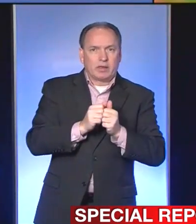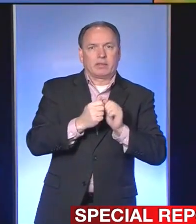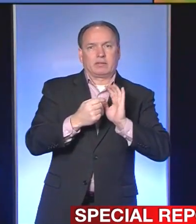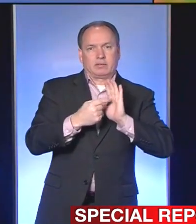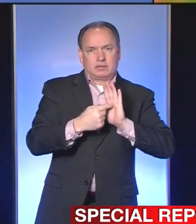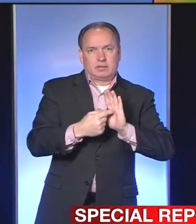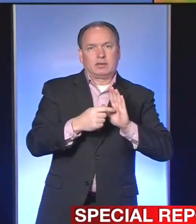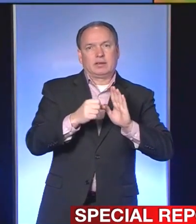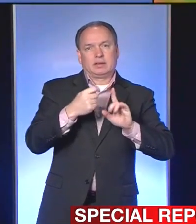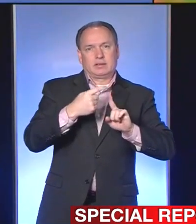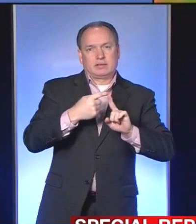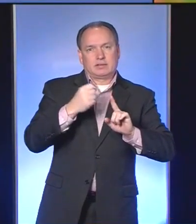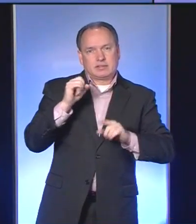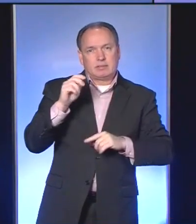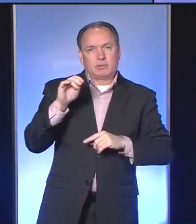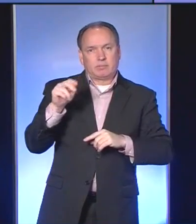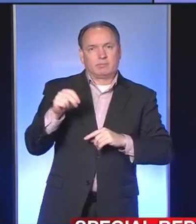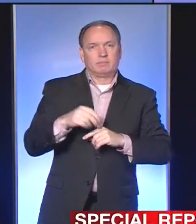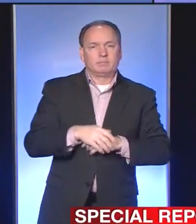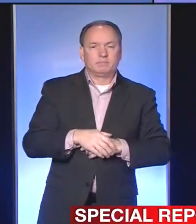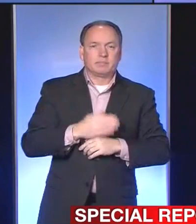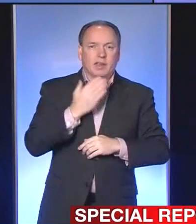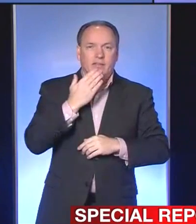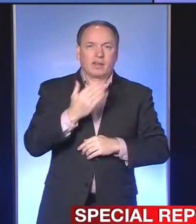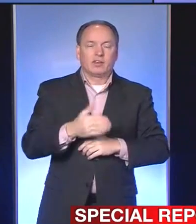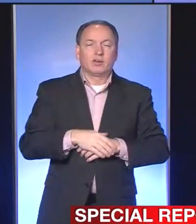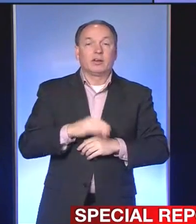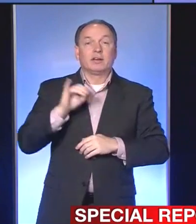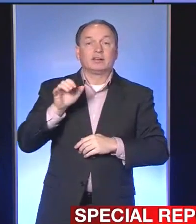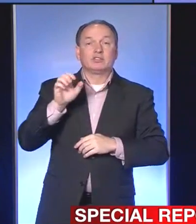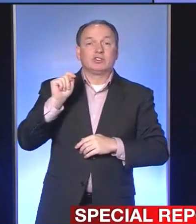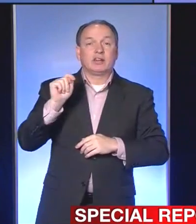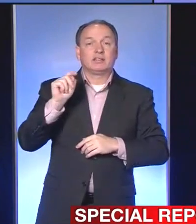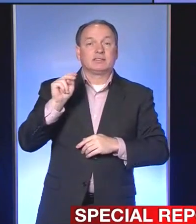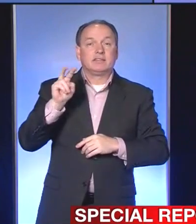Okay. Thank you. Sure. Jet TV.